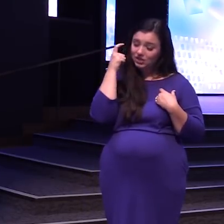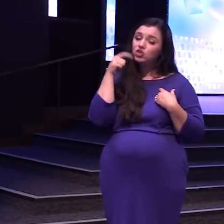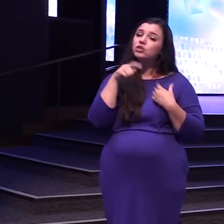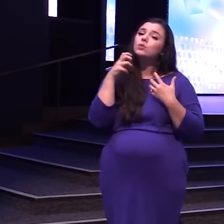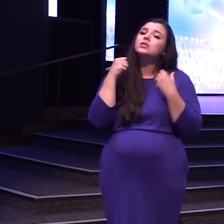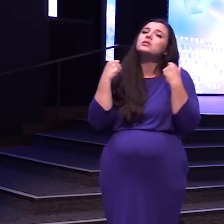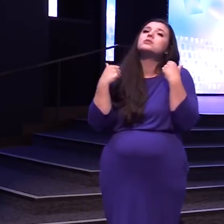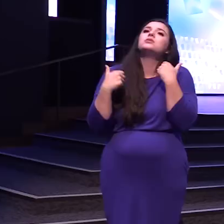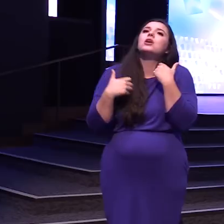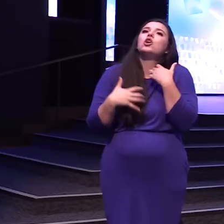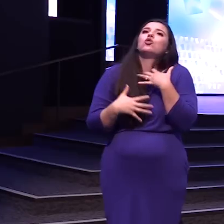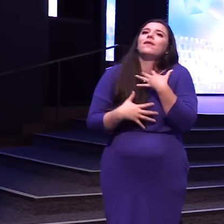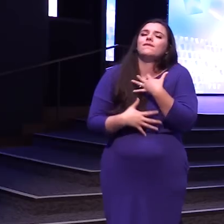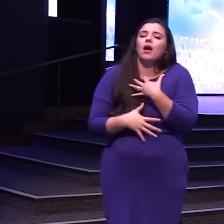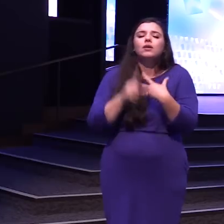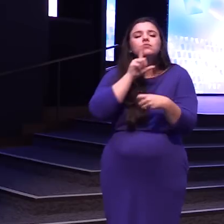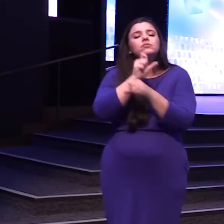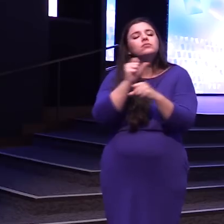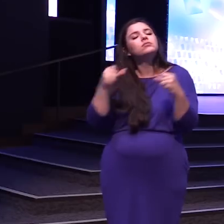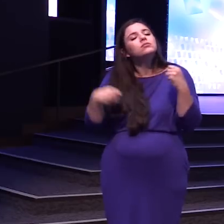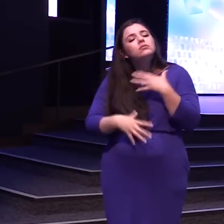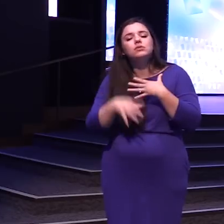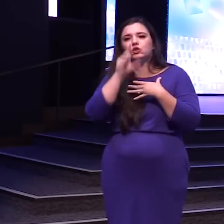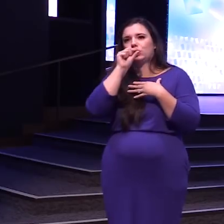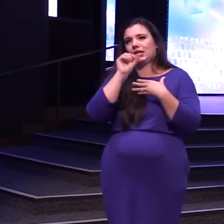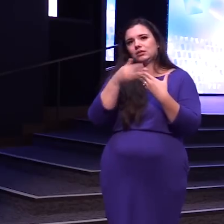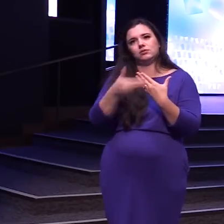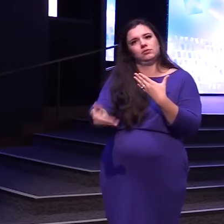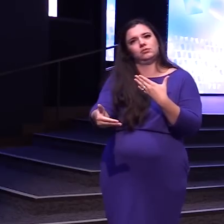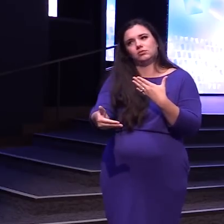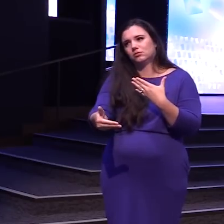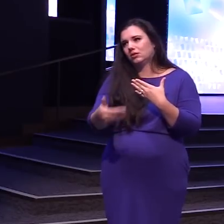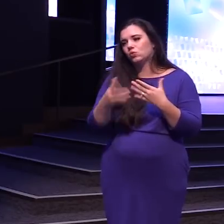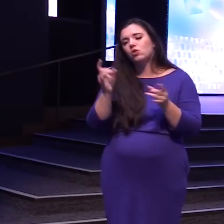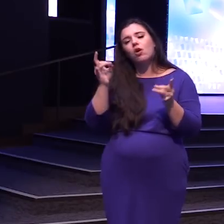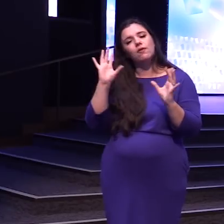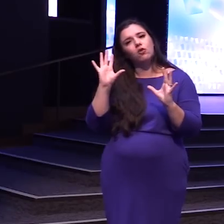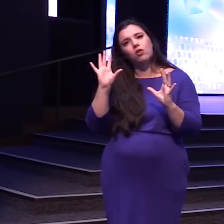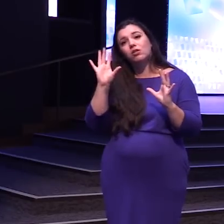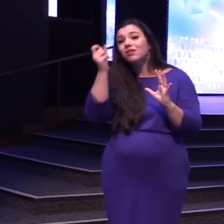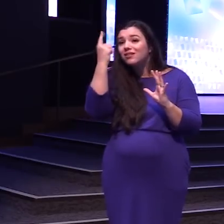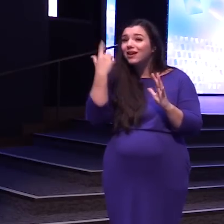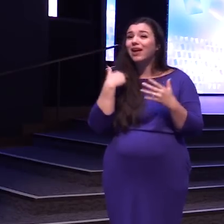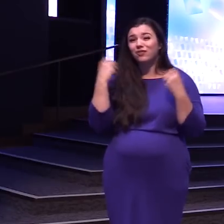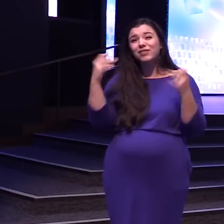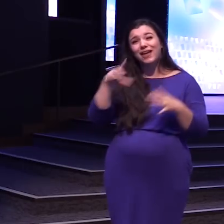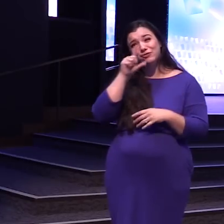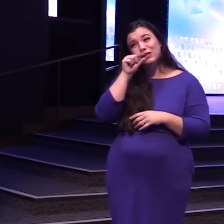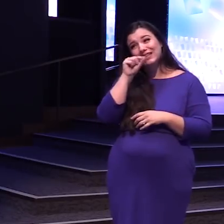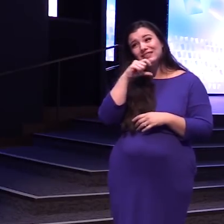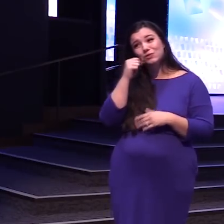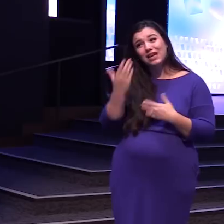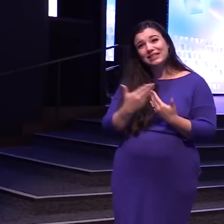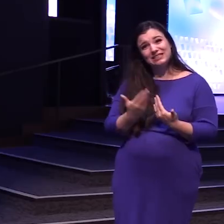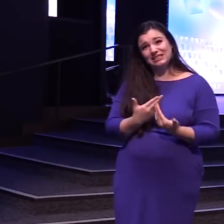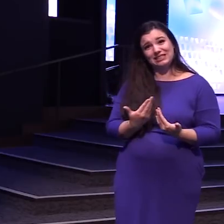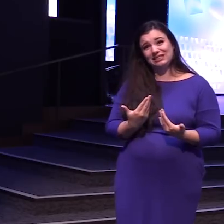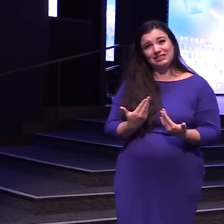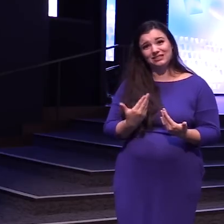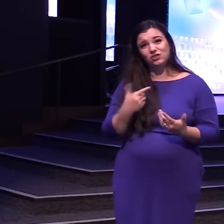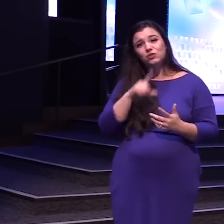terrified Terrified of the chickens From that point Oh it was awful And like y We have a lot of chickens So it's not It's not a good thing